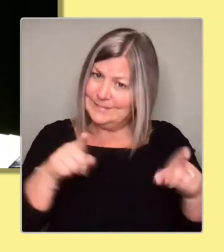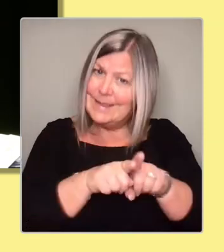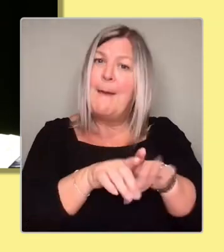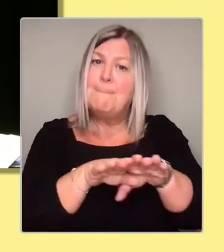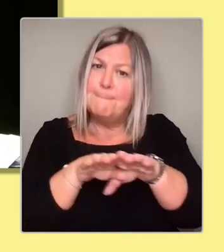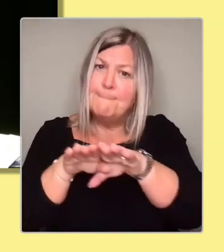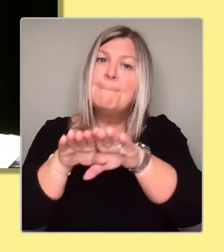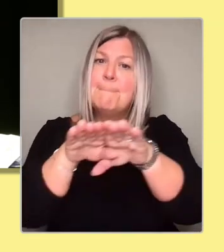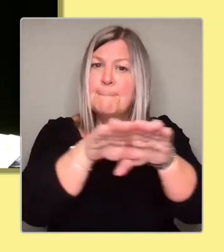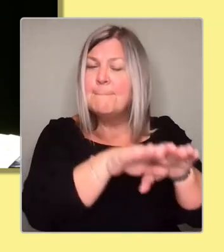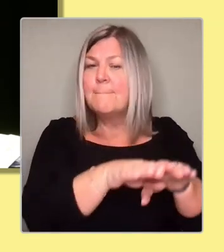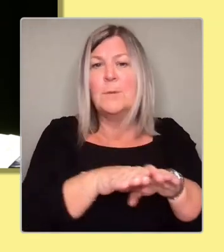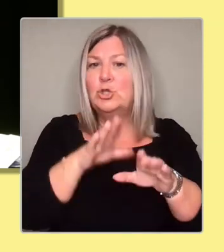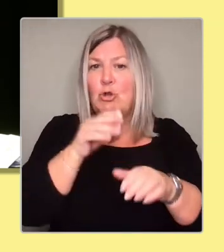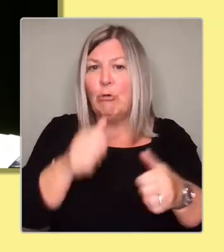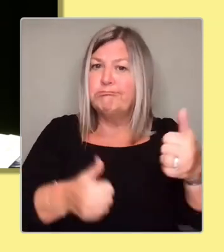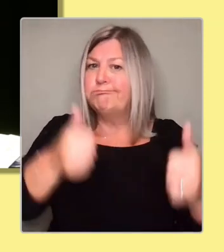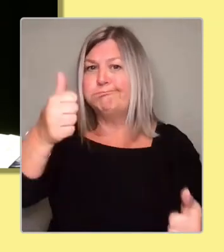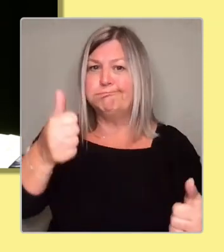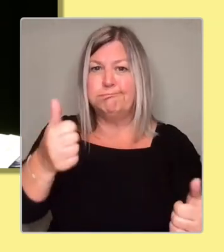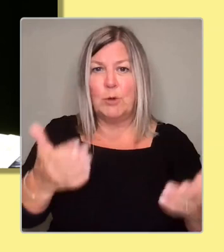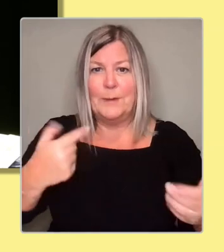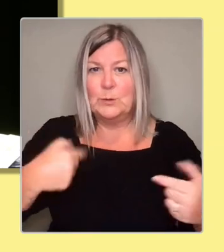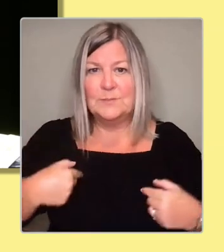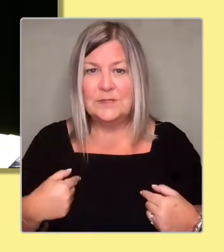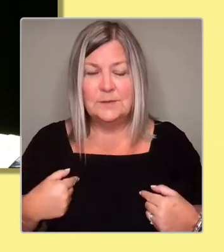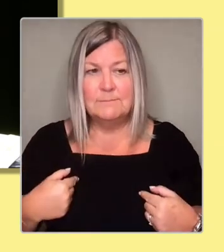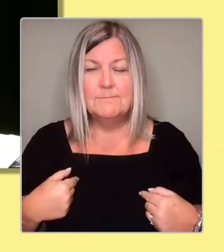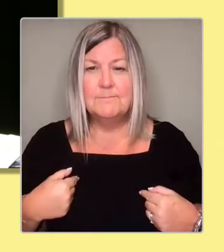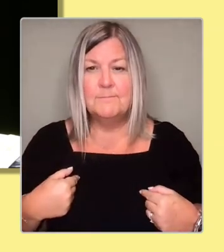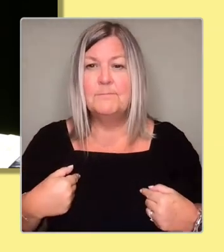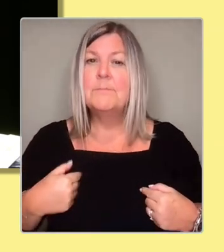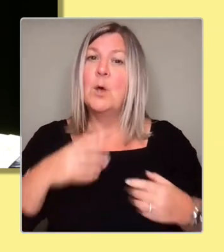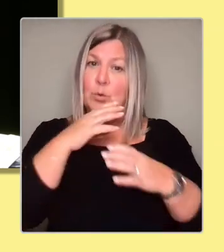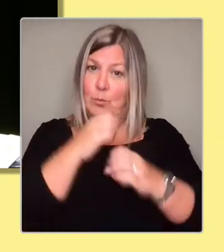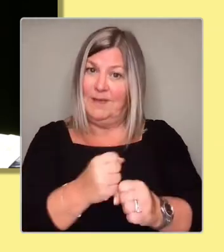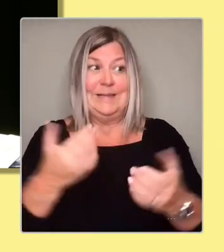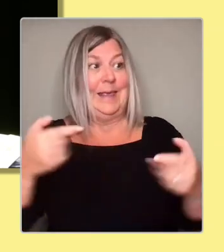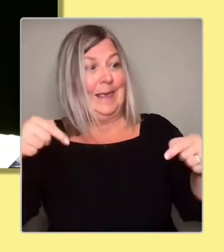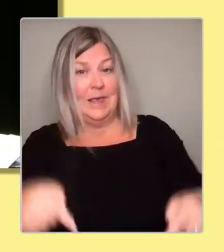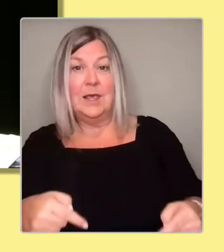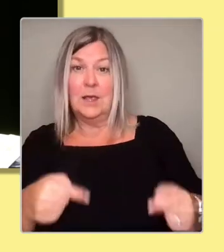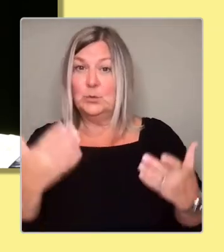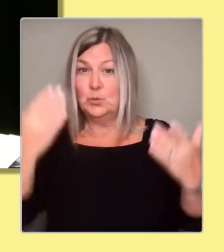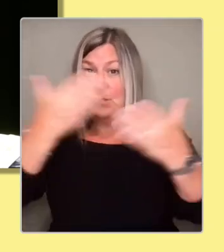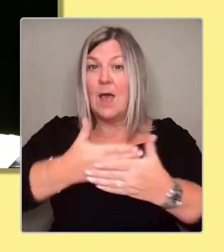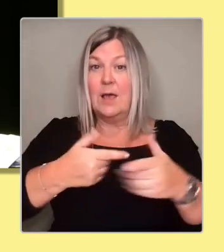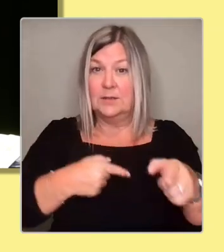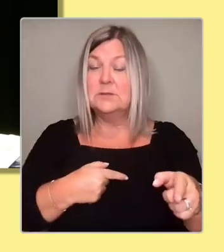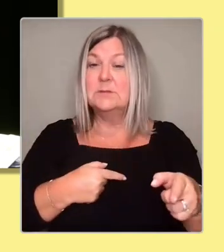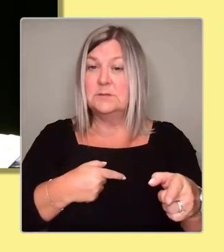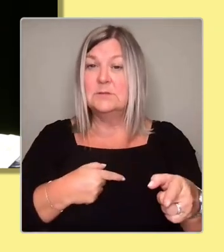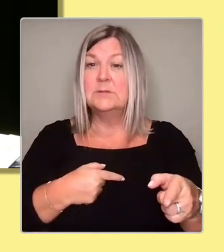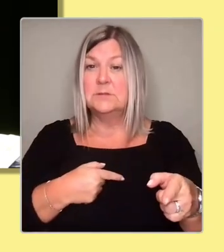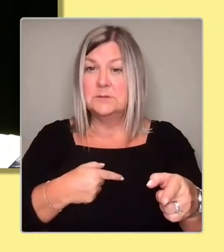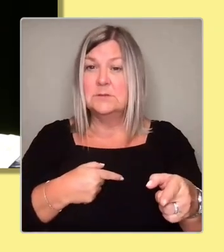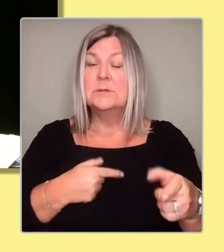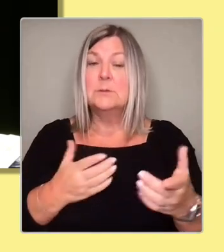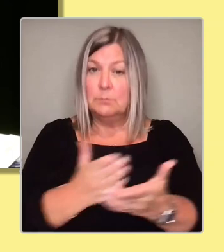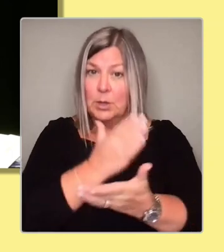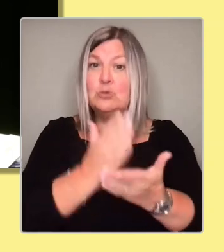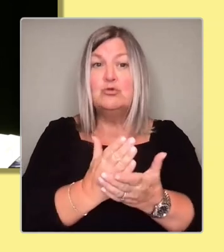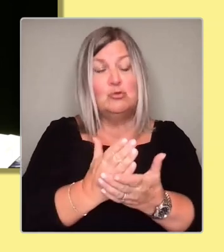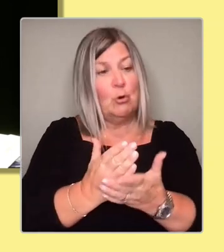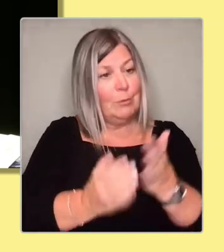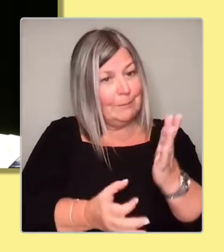so I'm committing to you to not just say that, not just to advance those rights, but to make sure we go further and conversion, branding conversion